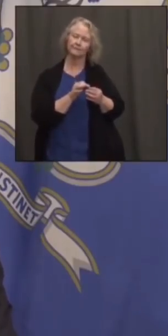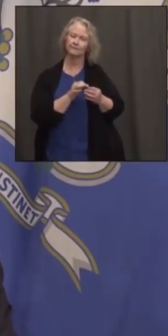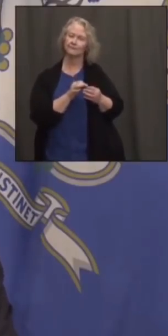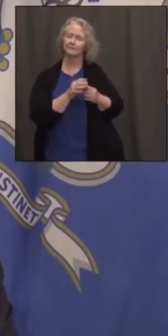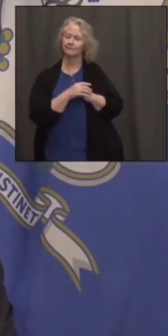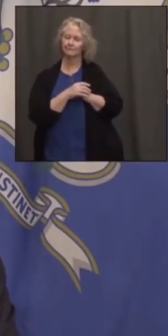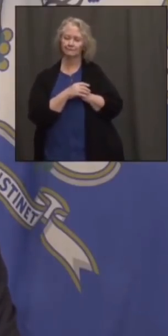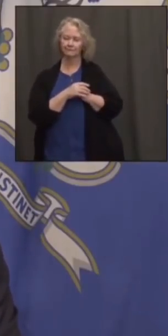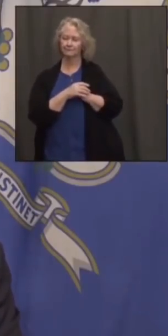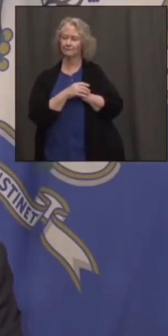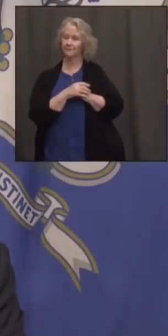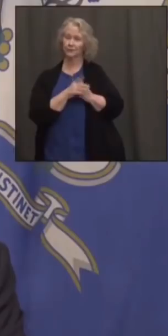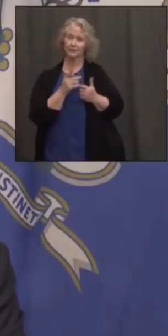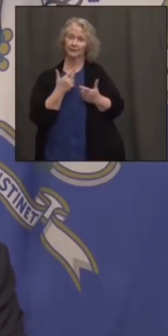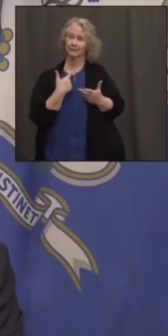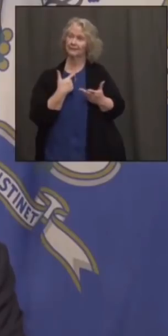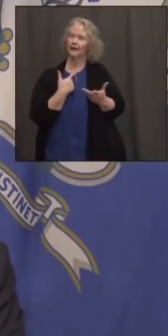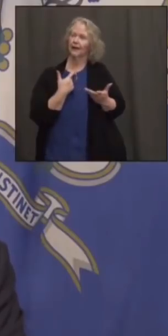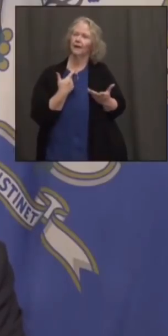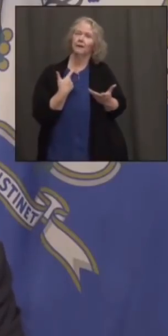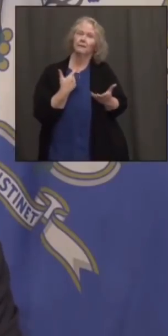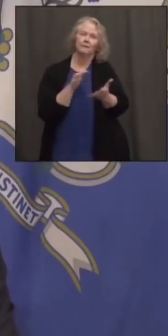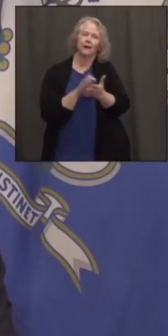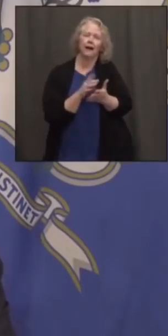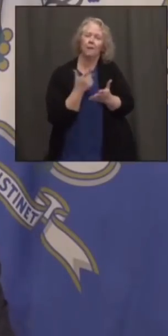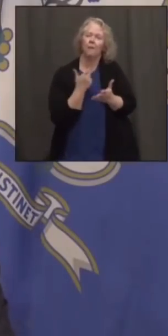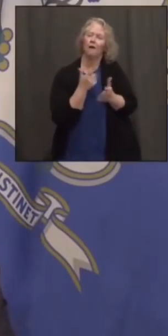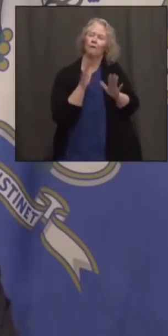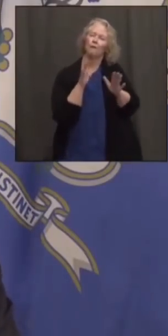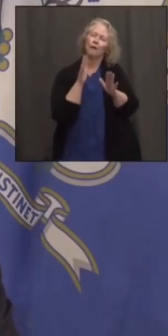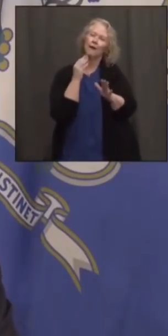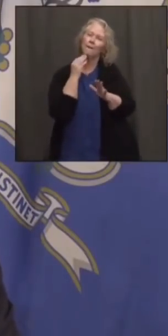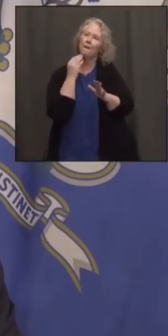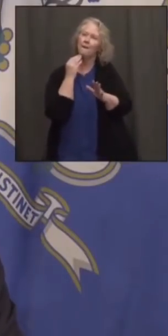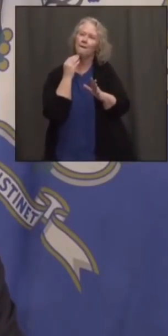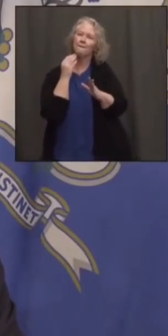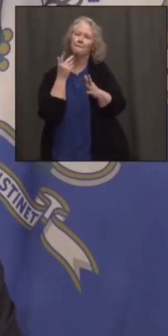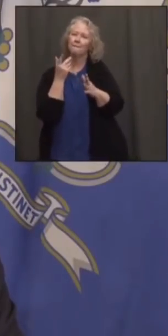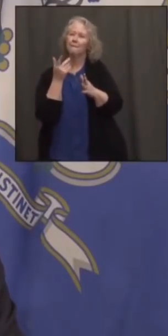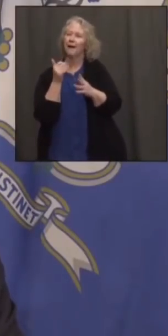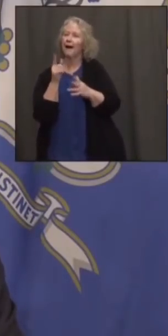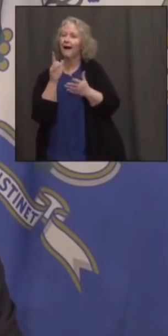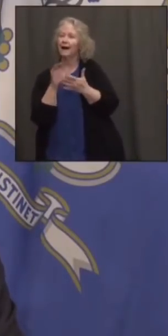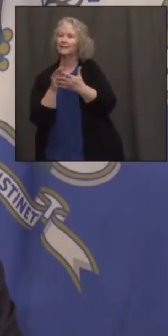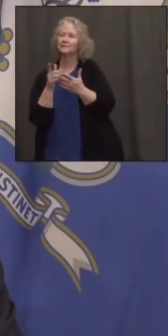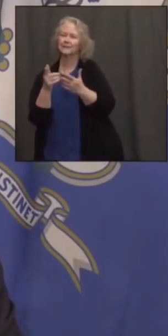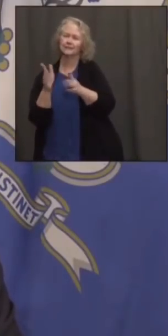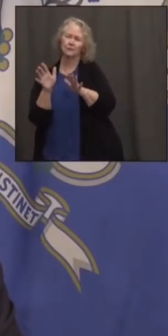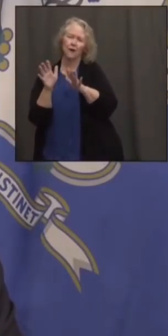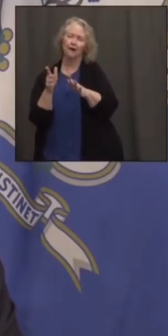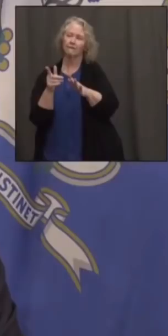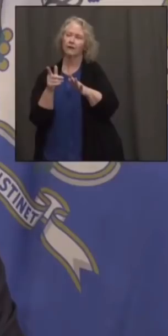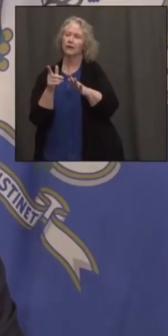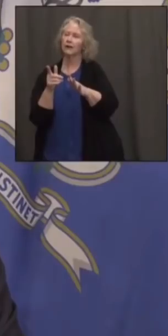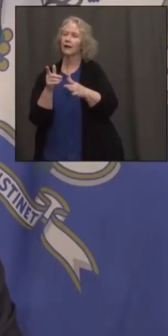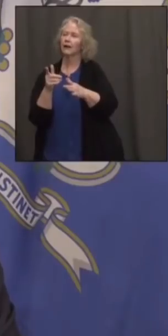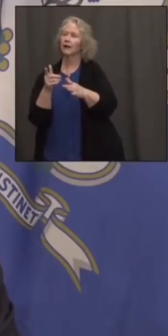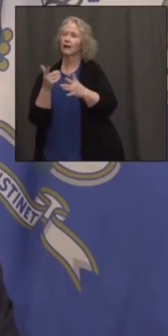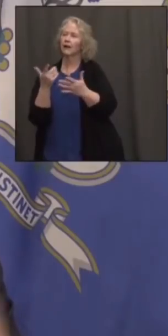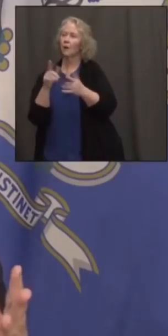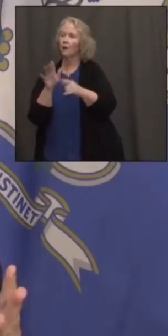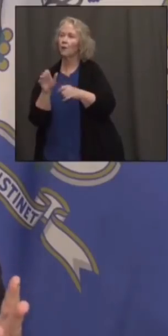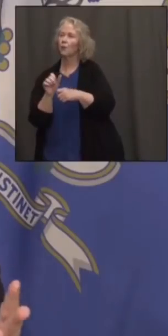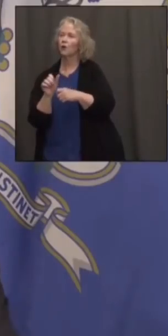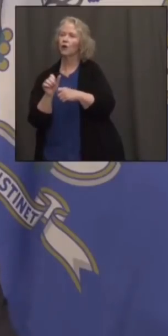wanted a great husband to come home safely, do his job, and then be with wife and kids. And he won't be able to do that.